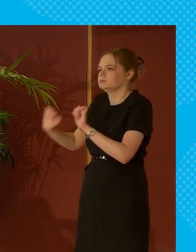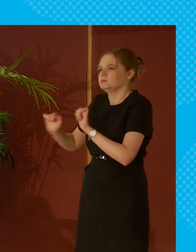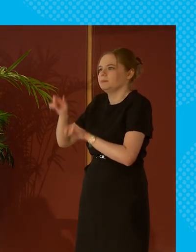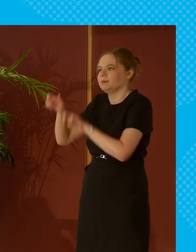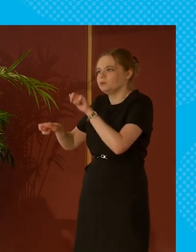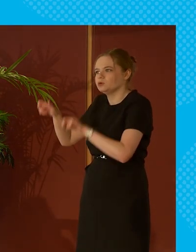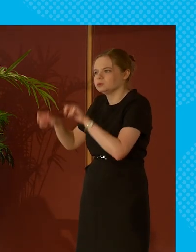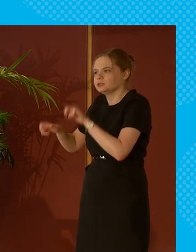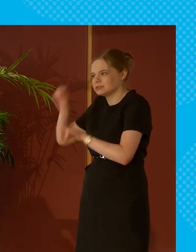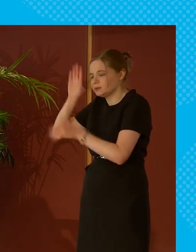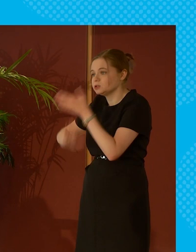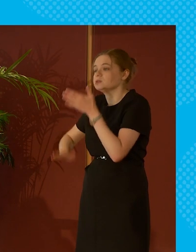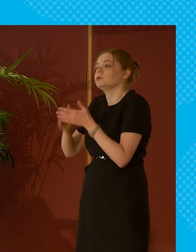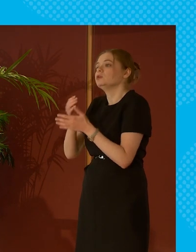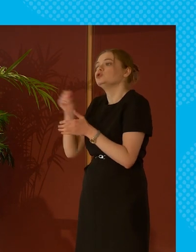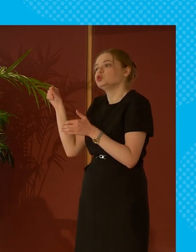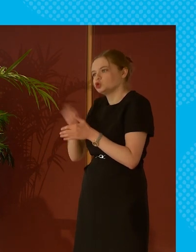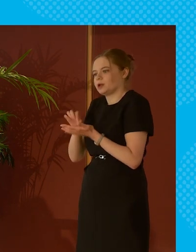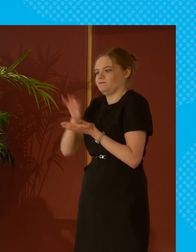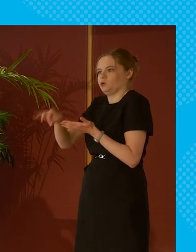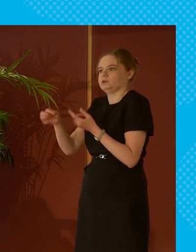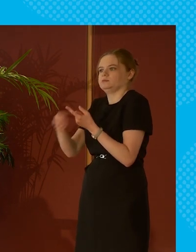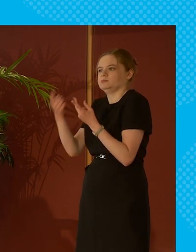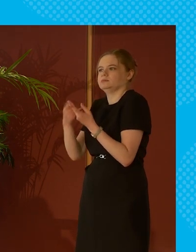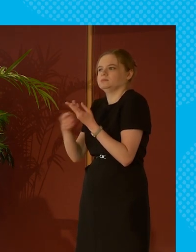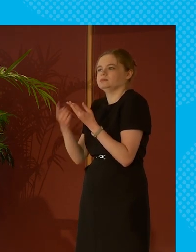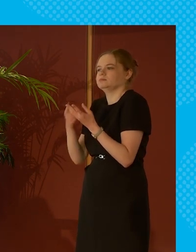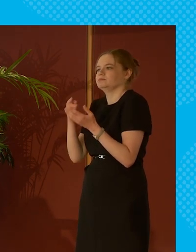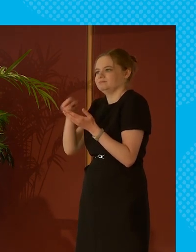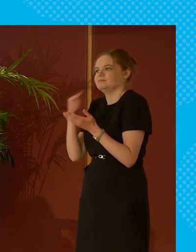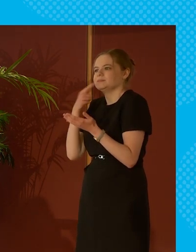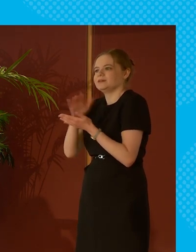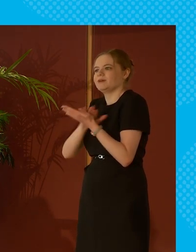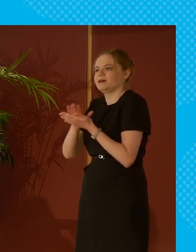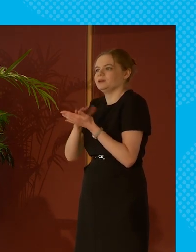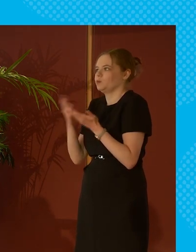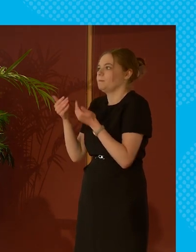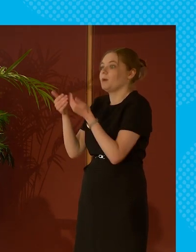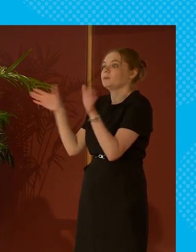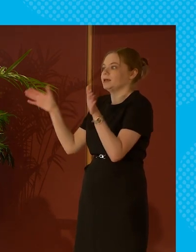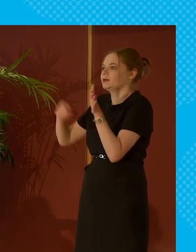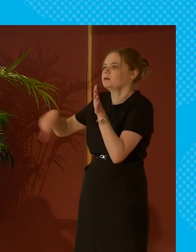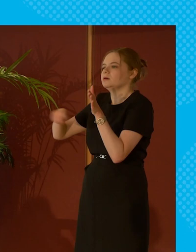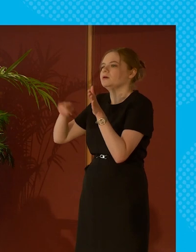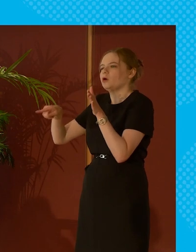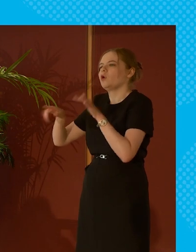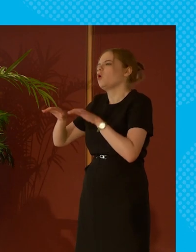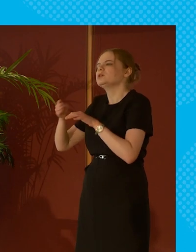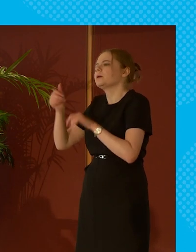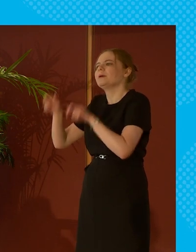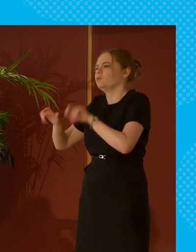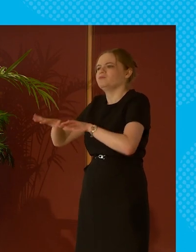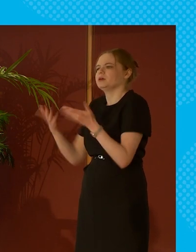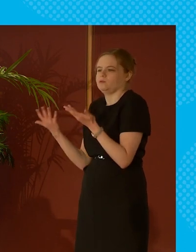people should be able to afford to have and that should be able to afford to have has been defined by the public but don't have